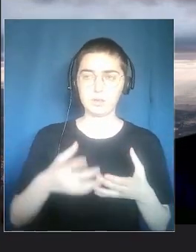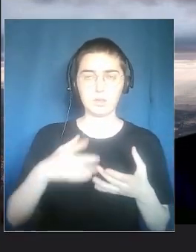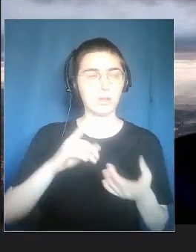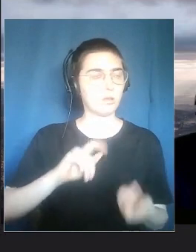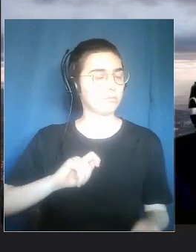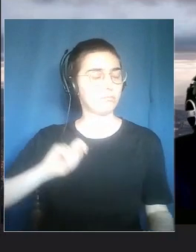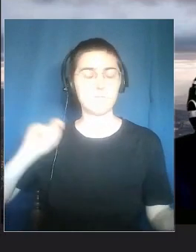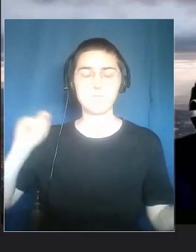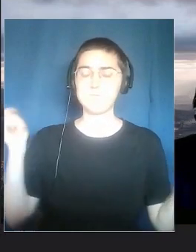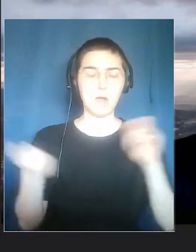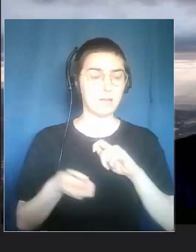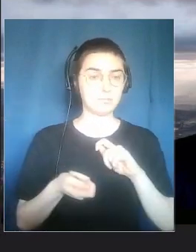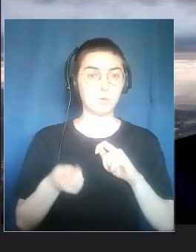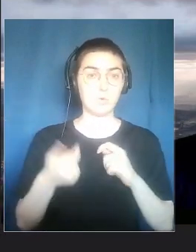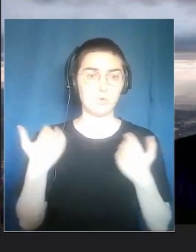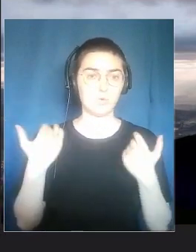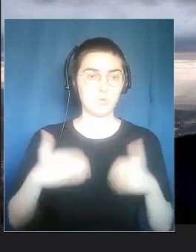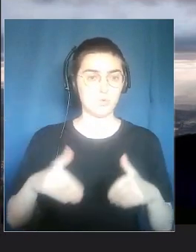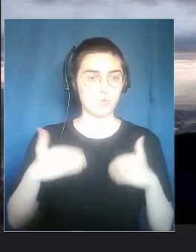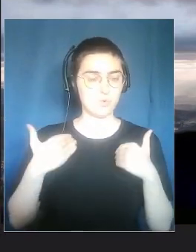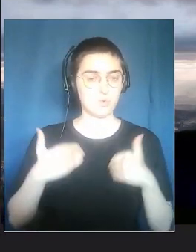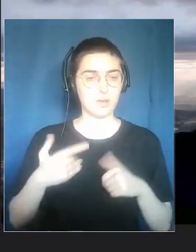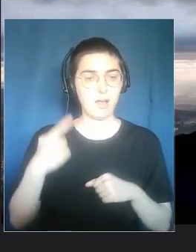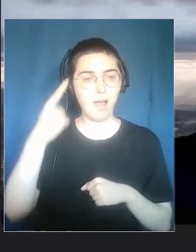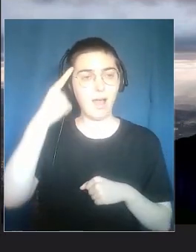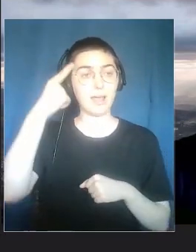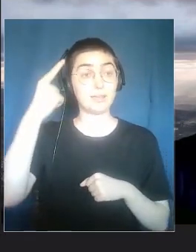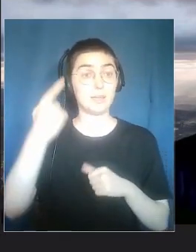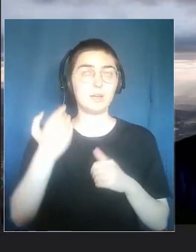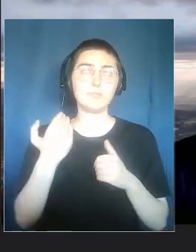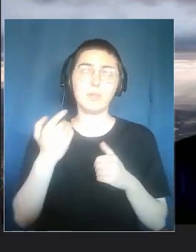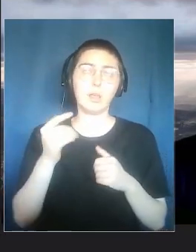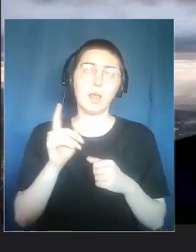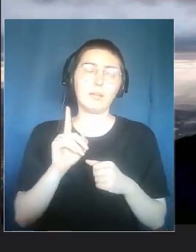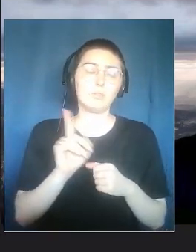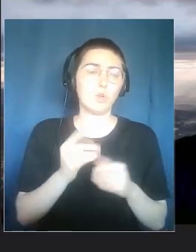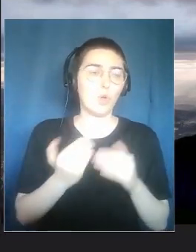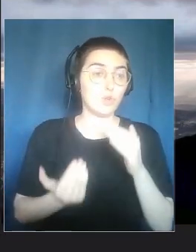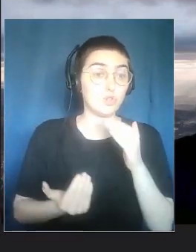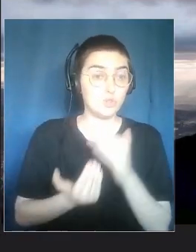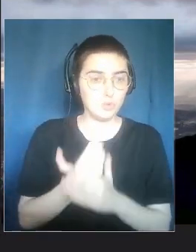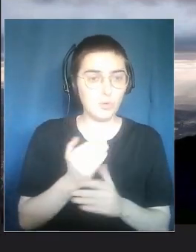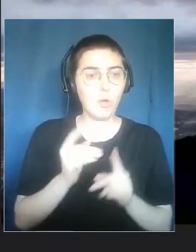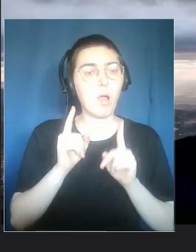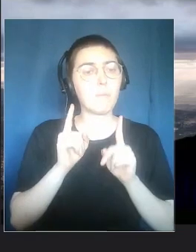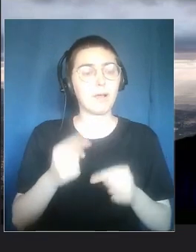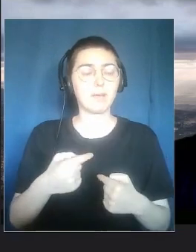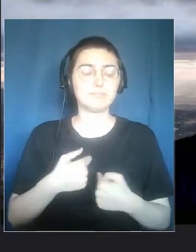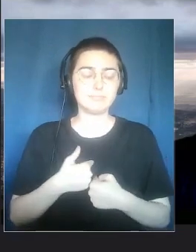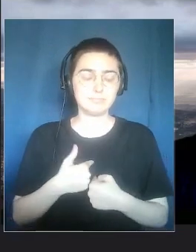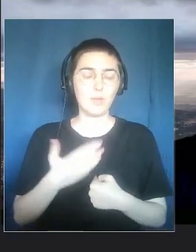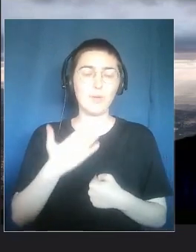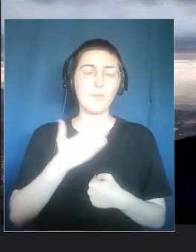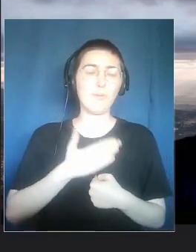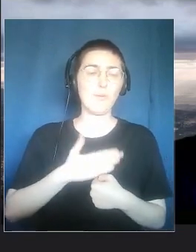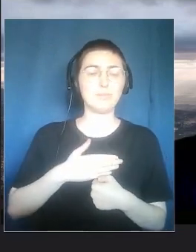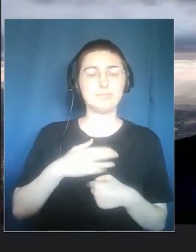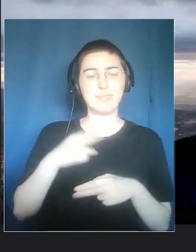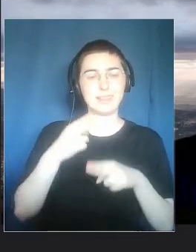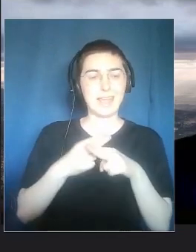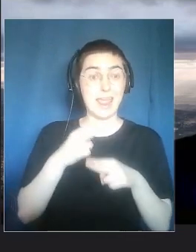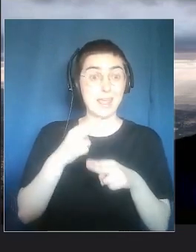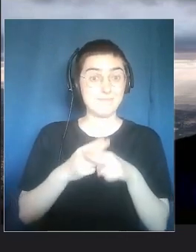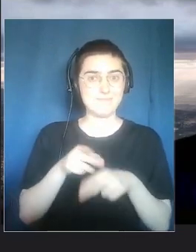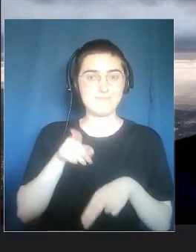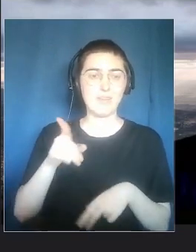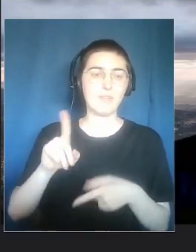within the community is not something new. And I would like